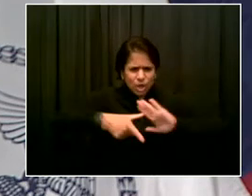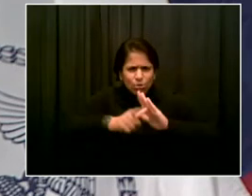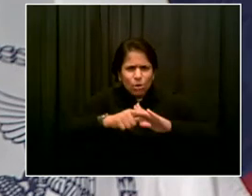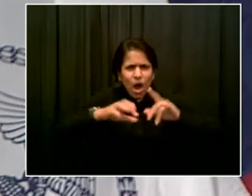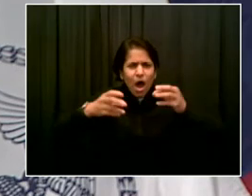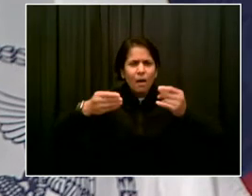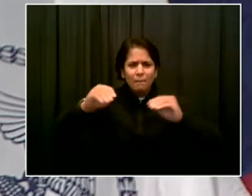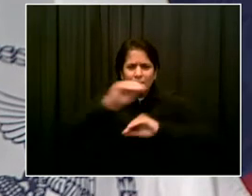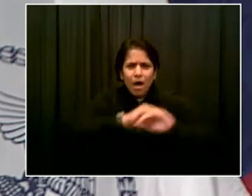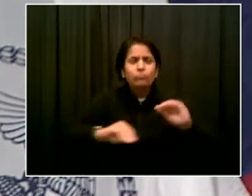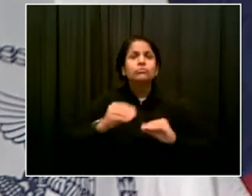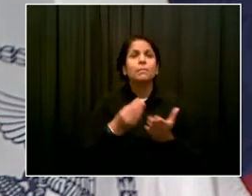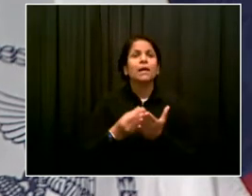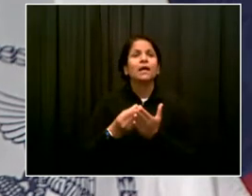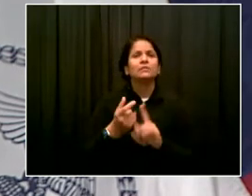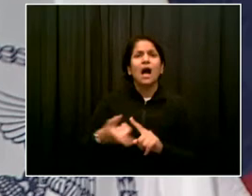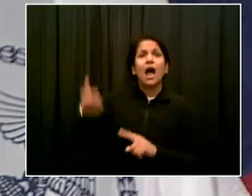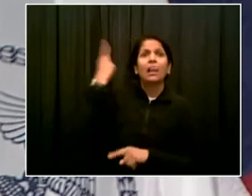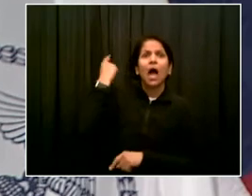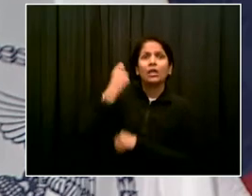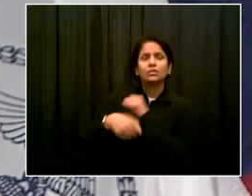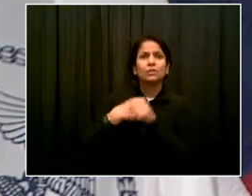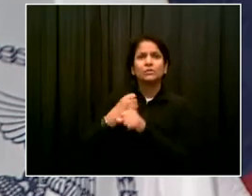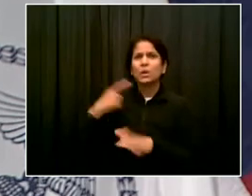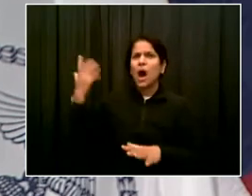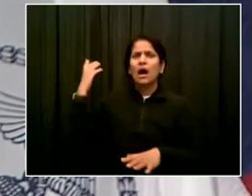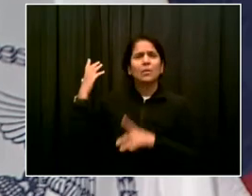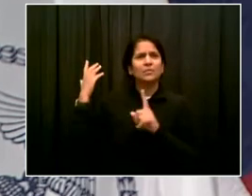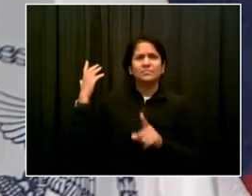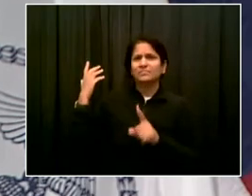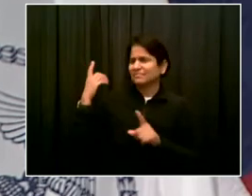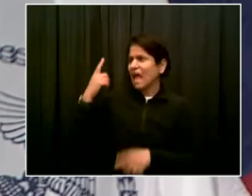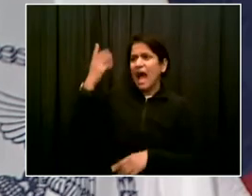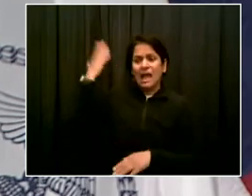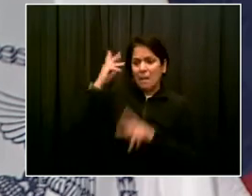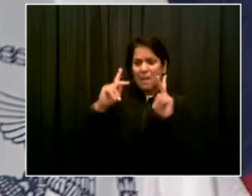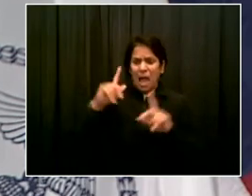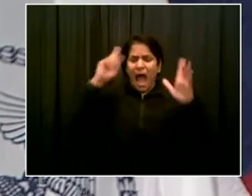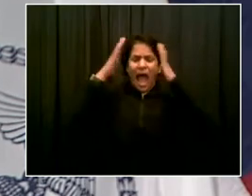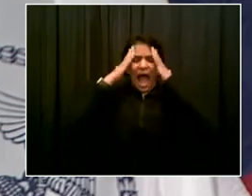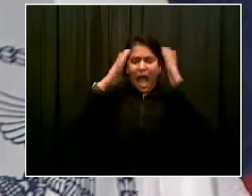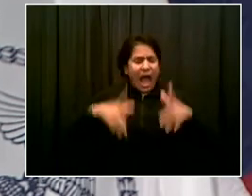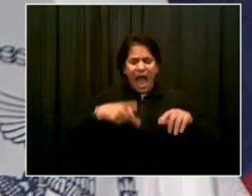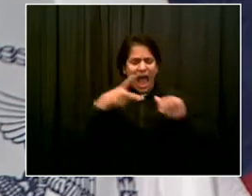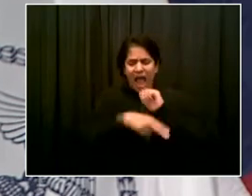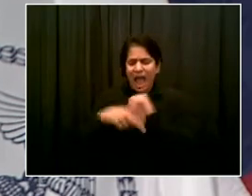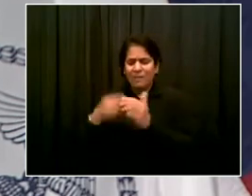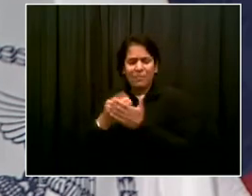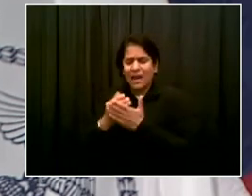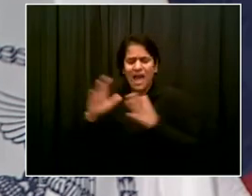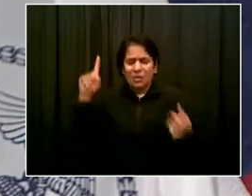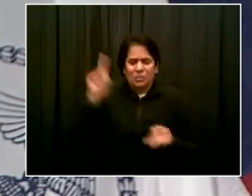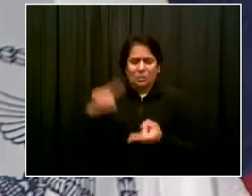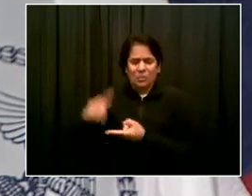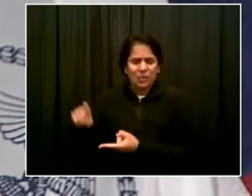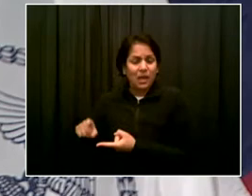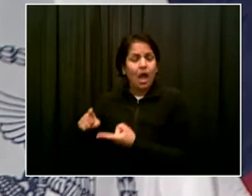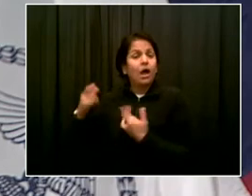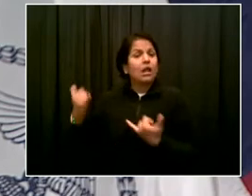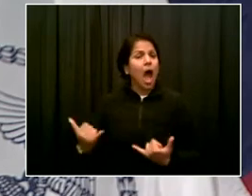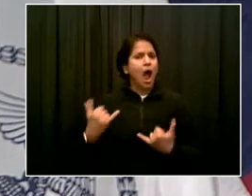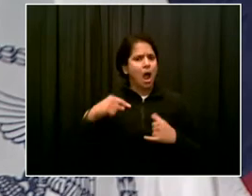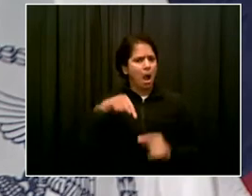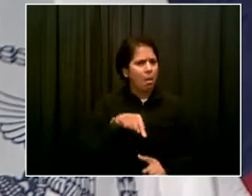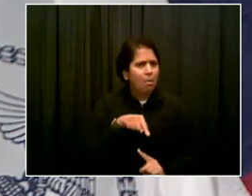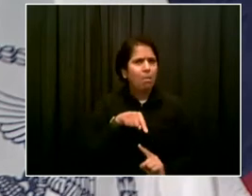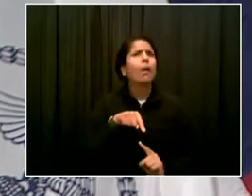types of cuts. And additionally, you know, there is this idea of at least a perception of severe increased crime and how it